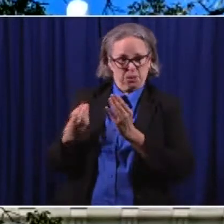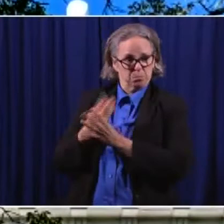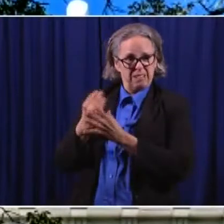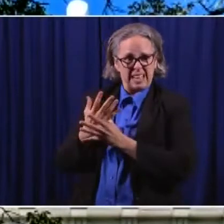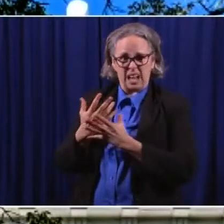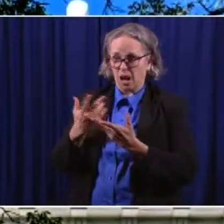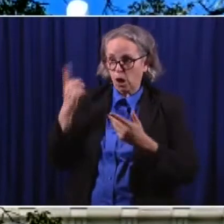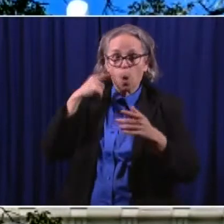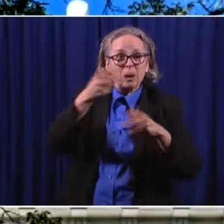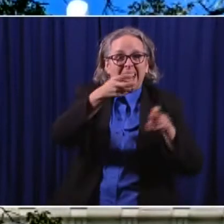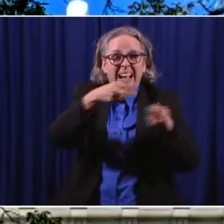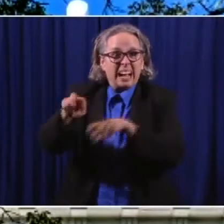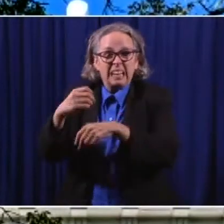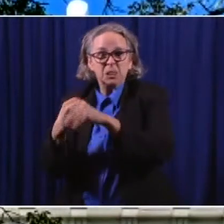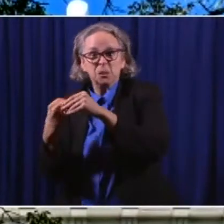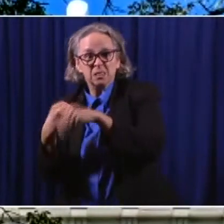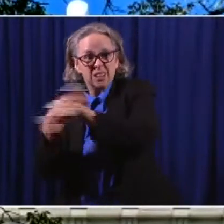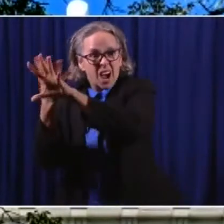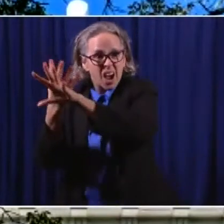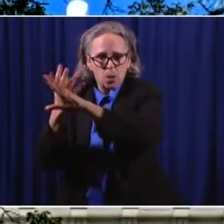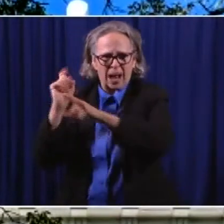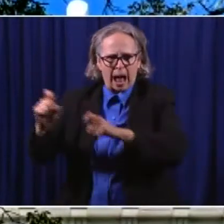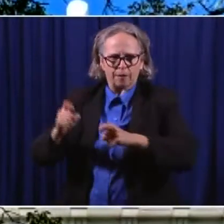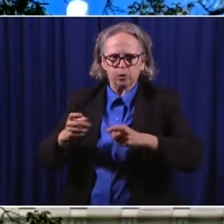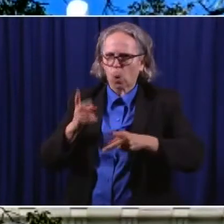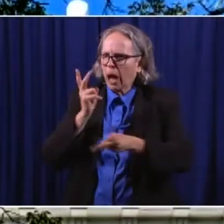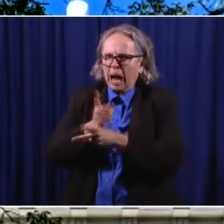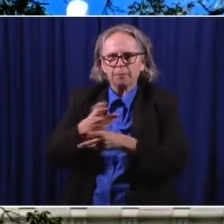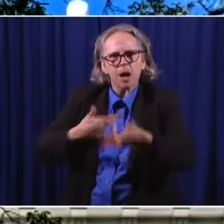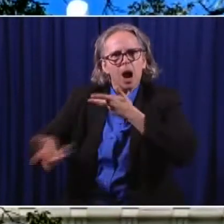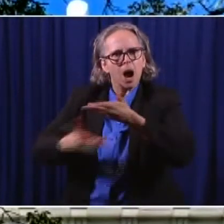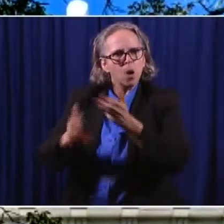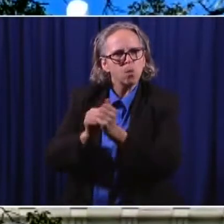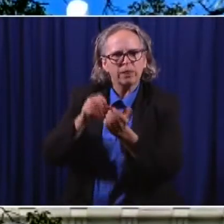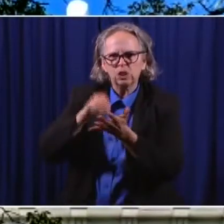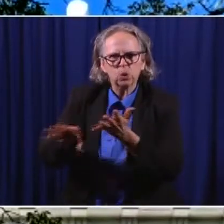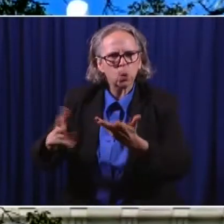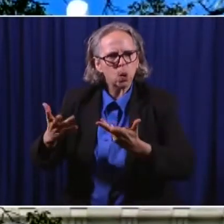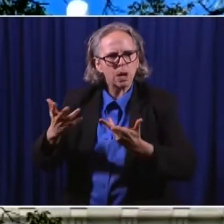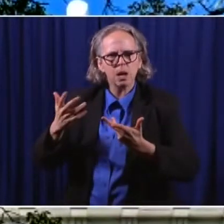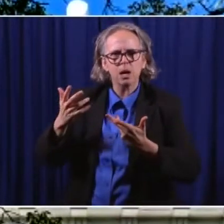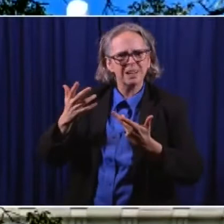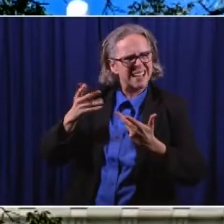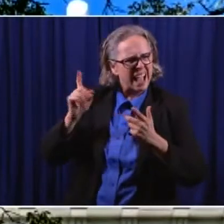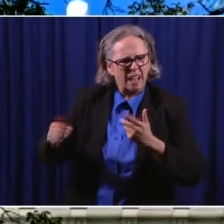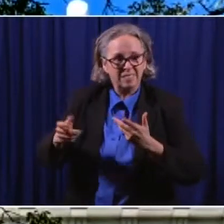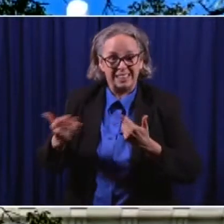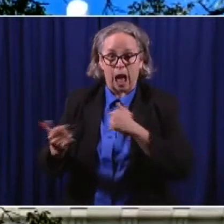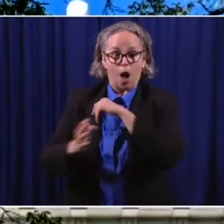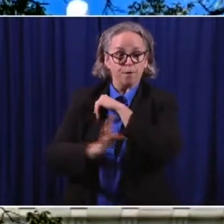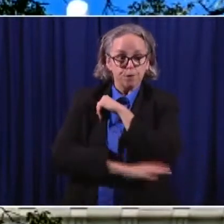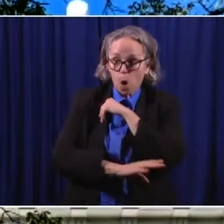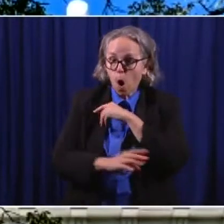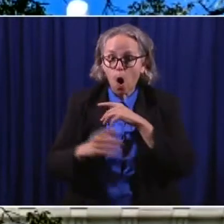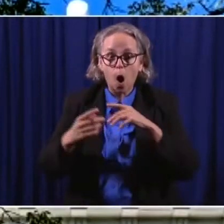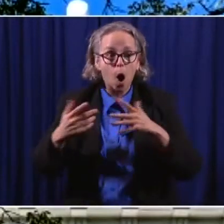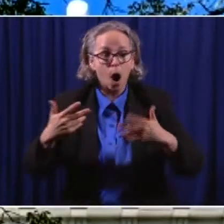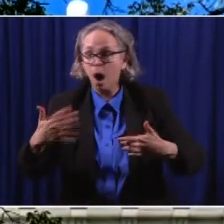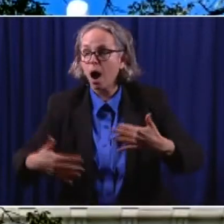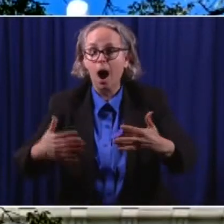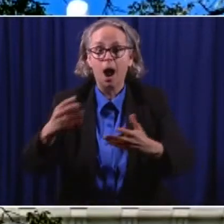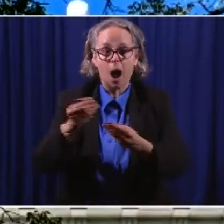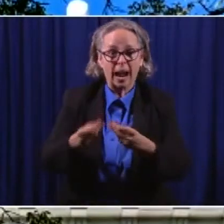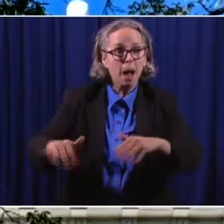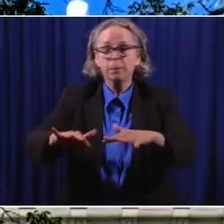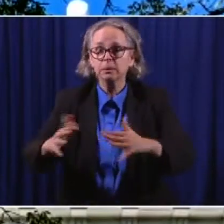keeping faculty and staff engaged, and as we brought students back to campus this fall, you know, having opportunities for